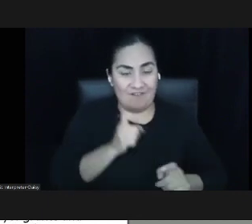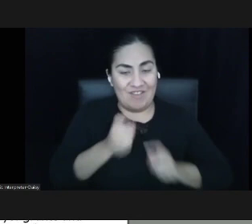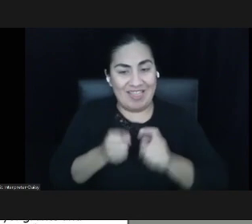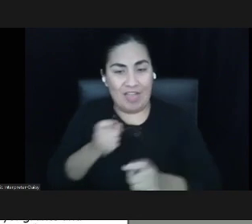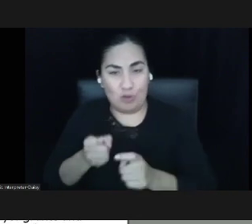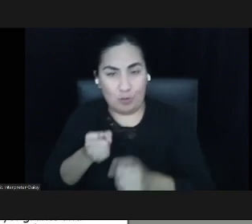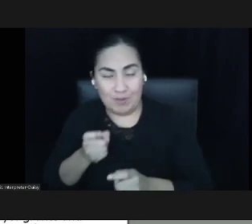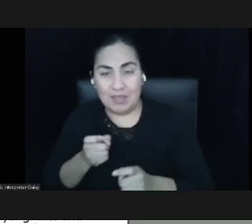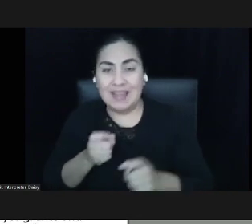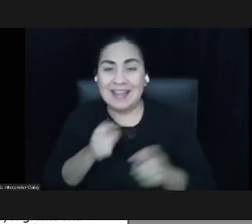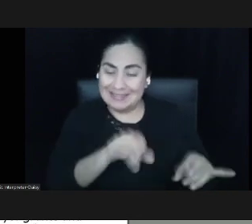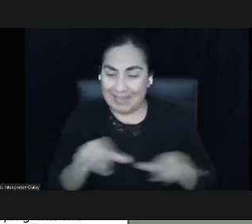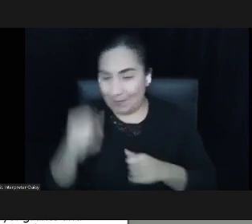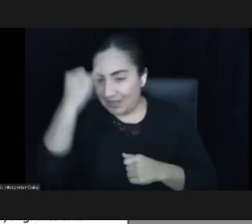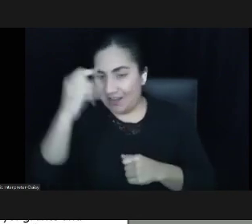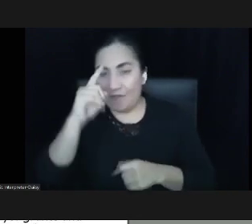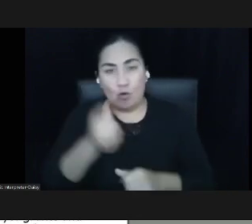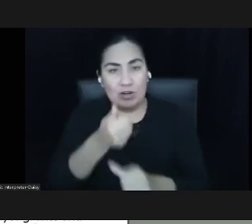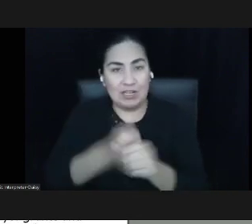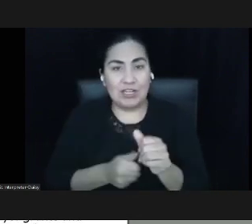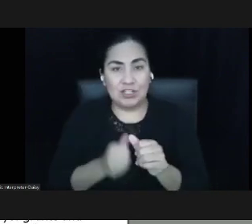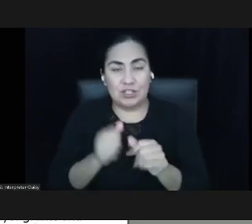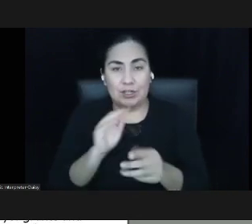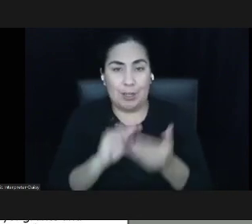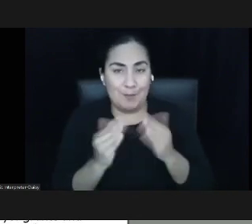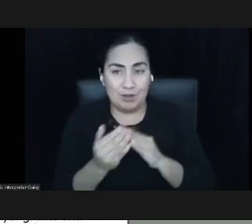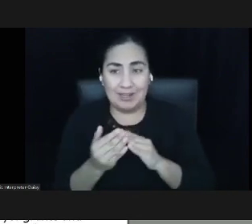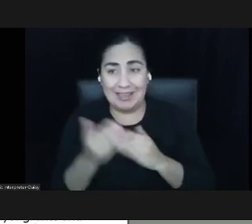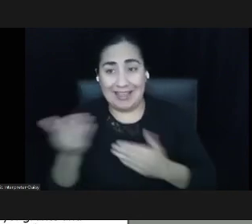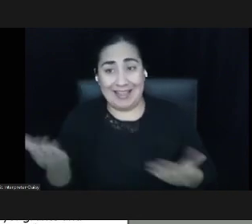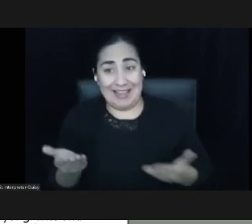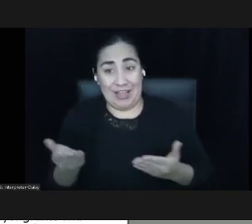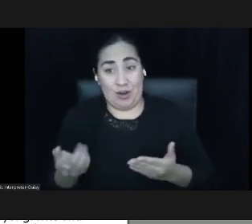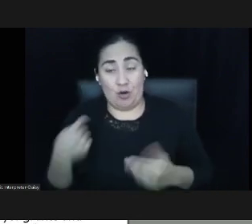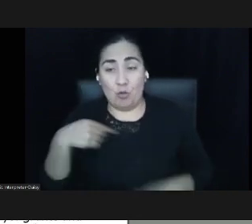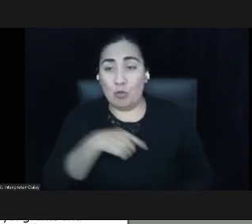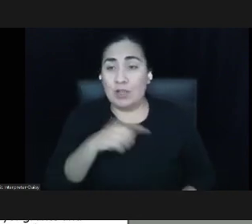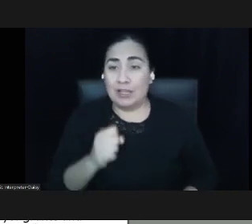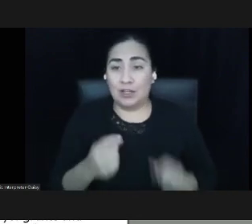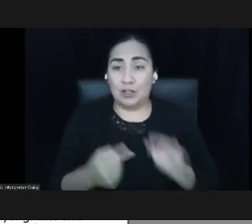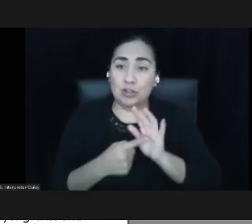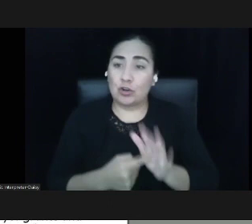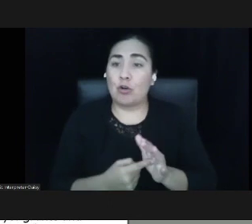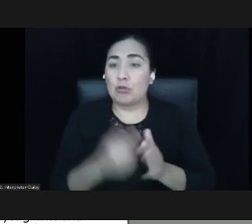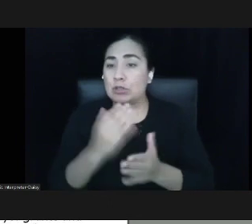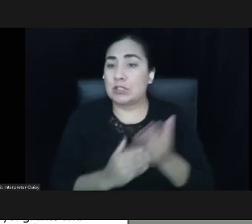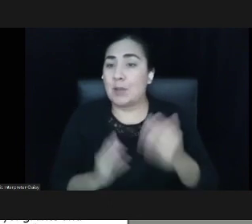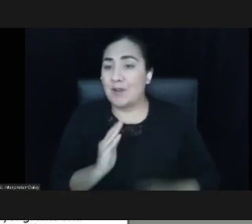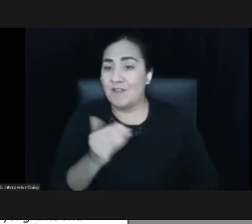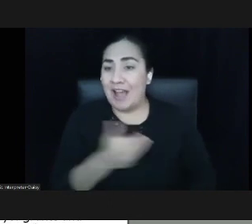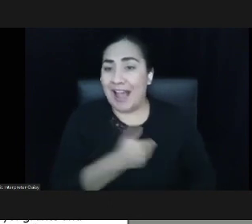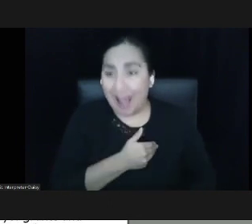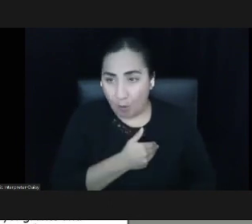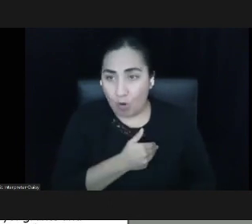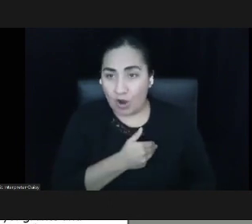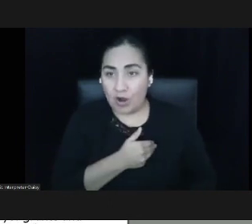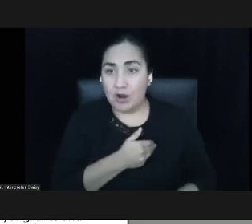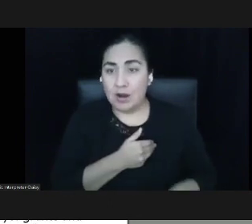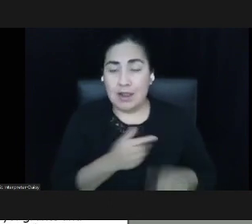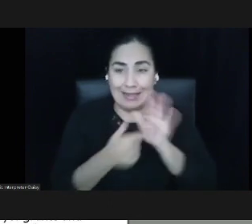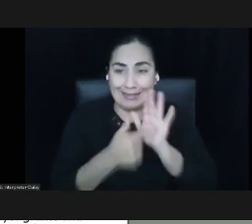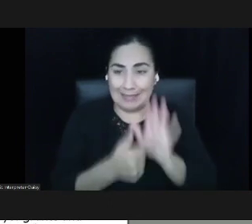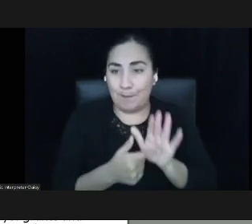Here we offer some of our interpretations of the ones that Climate Justice Alliance and Movement Generation created for the Just Transition framework.